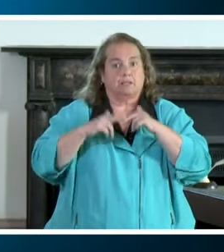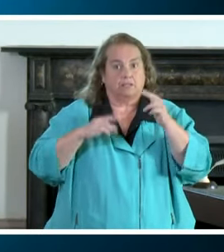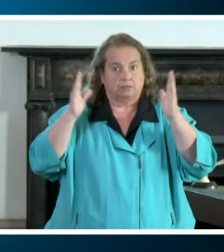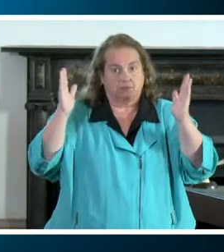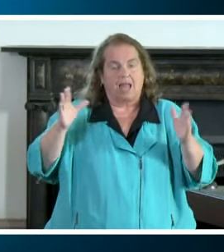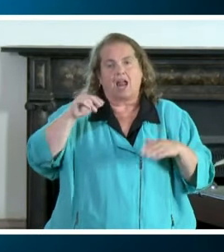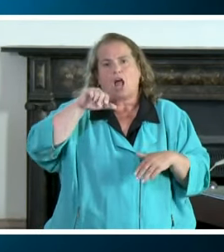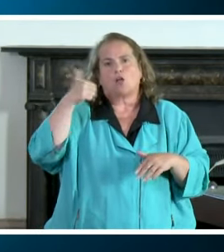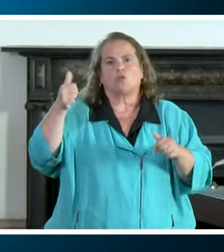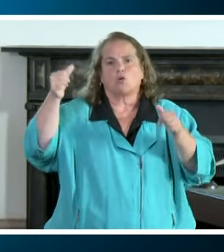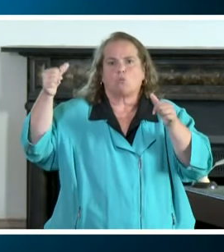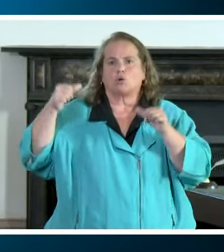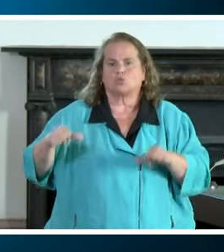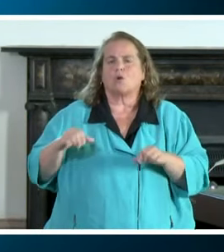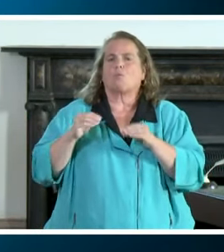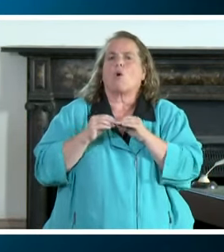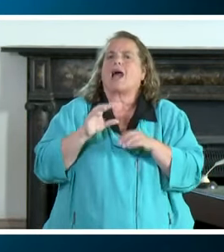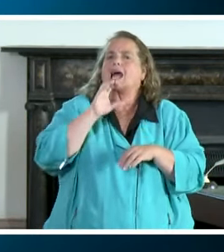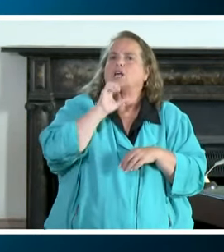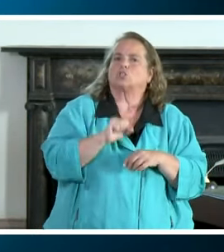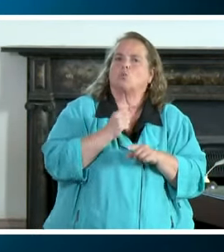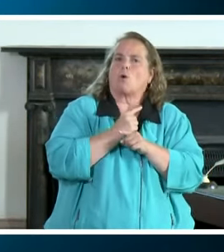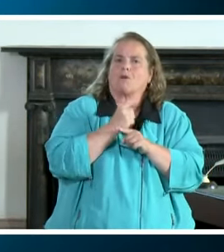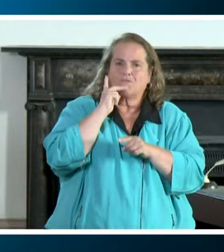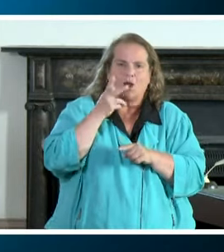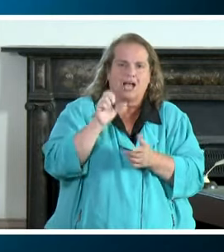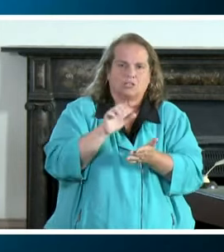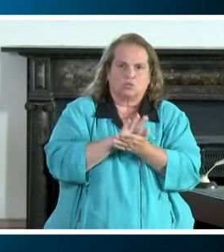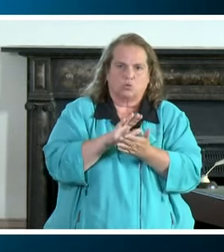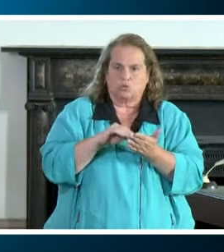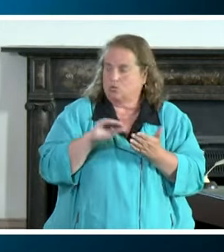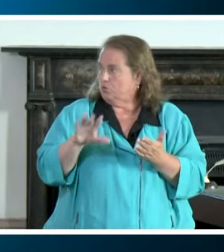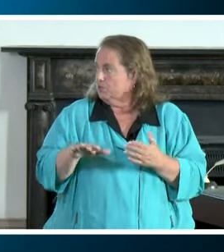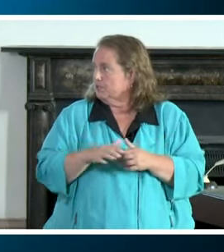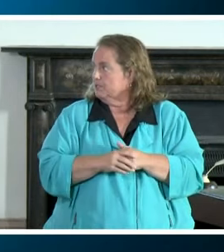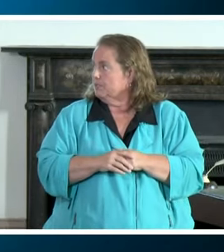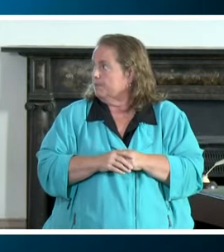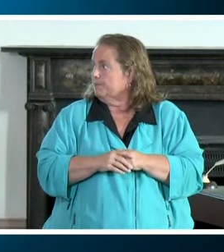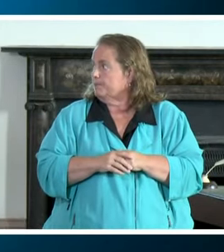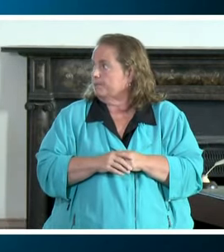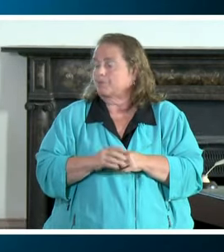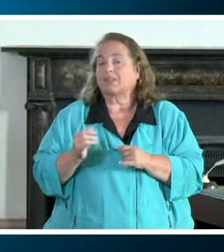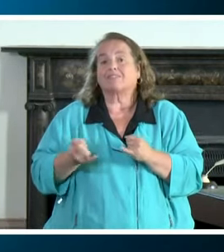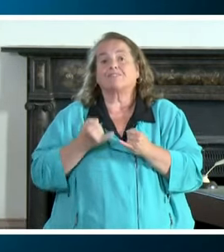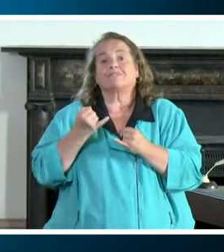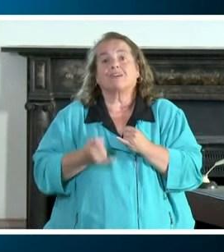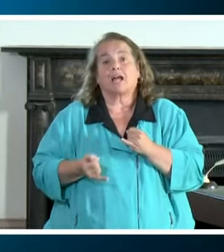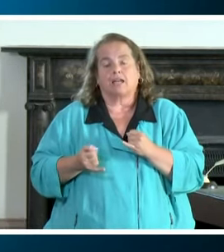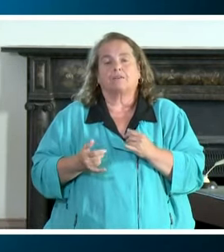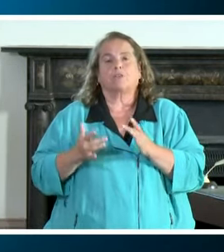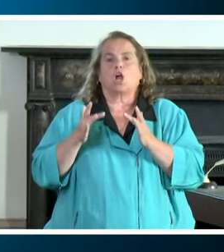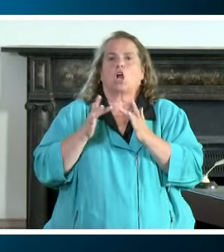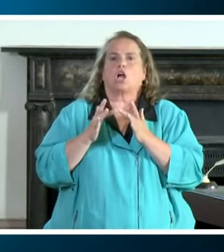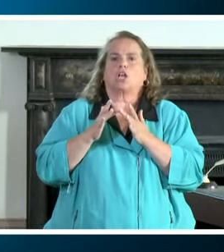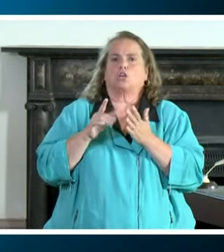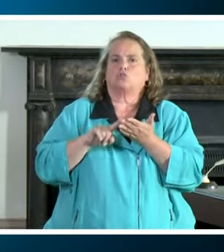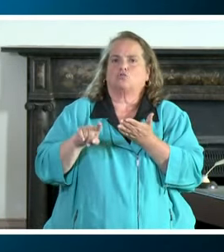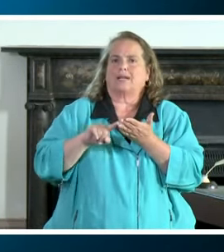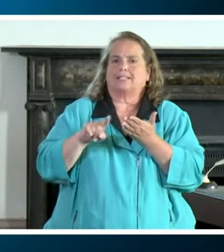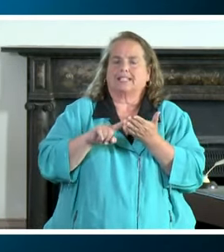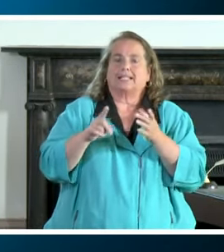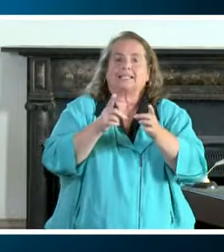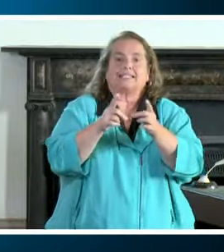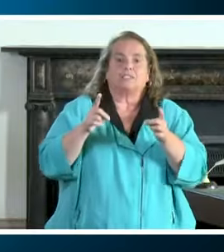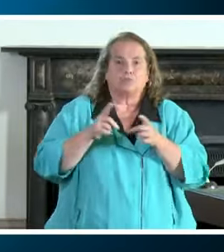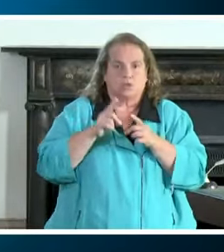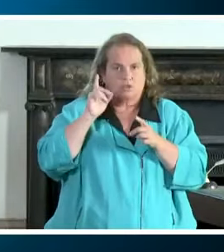poster that is more age appropriate for our high school students and then finally contact tracing districts will be cooperating